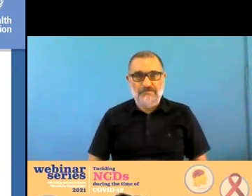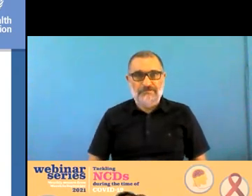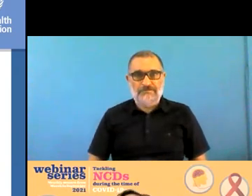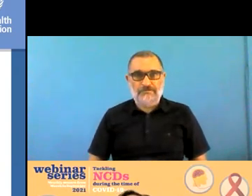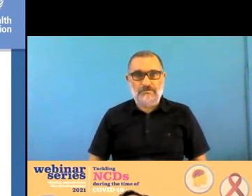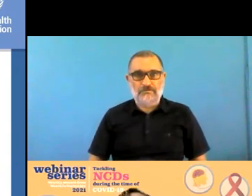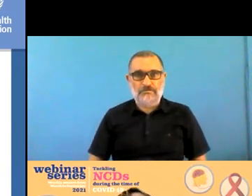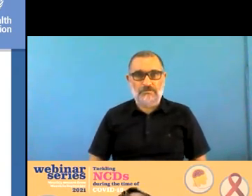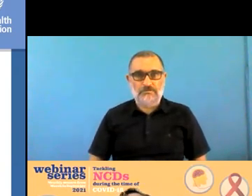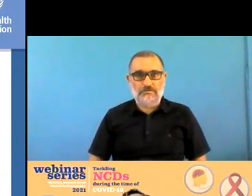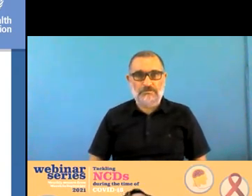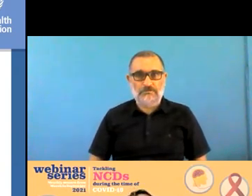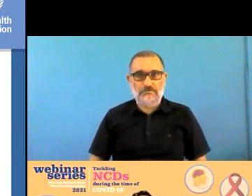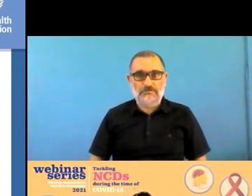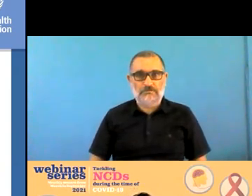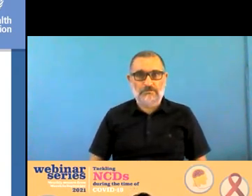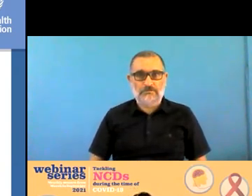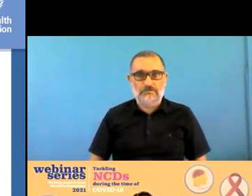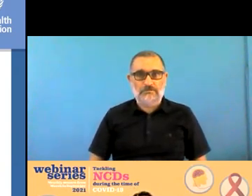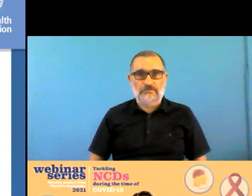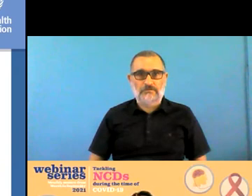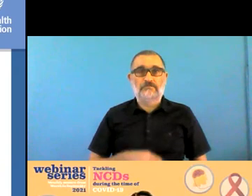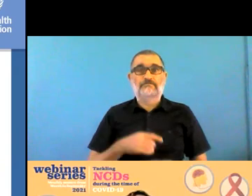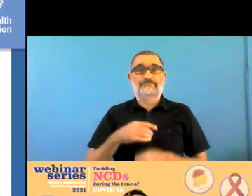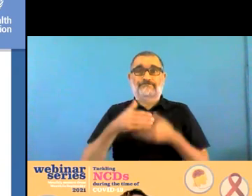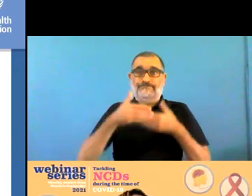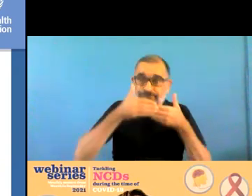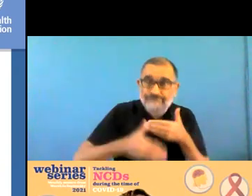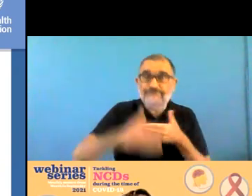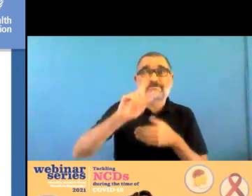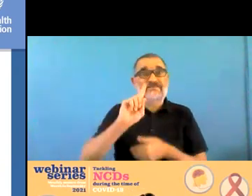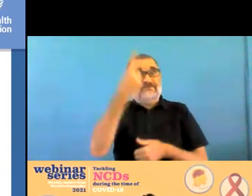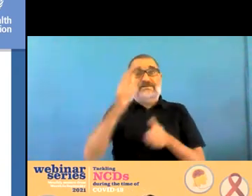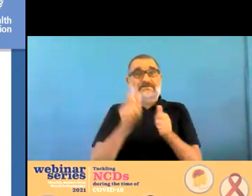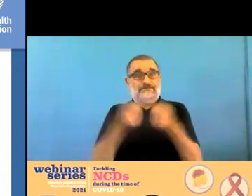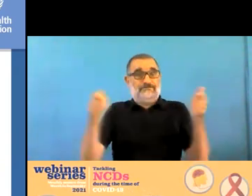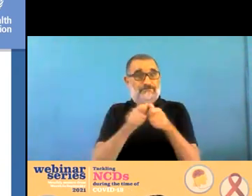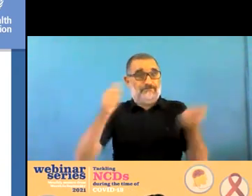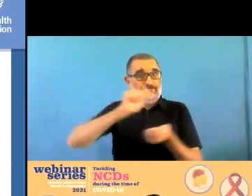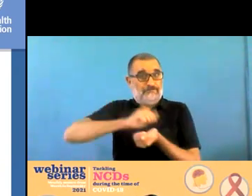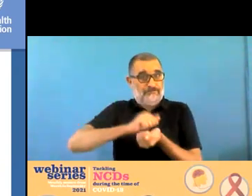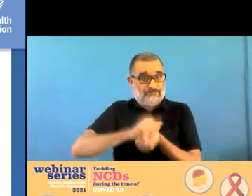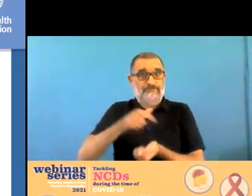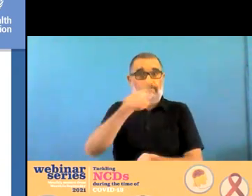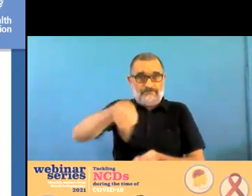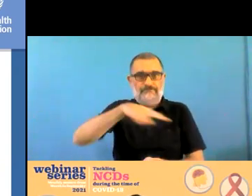were published in february march of last year publications for the public and now we have a broad array of